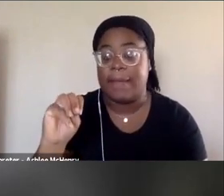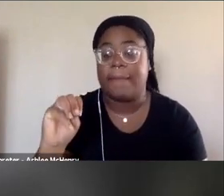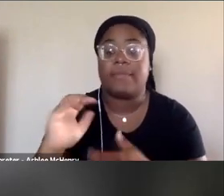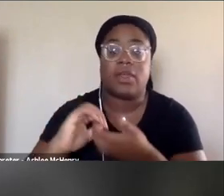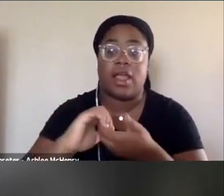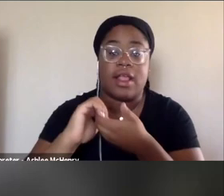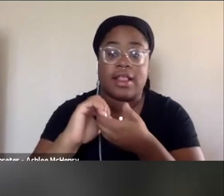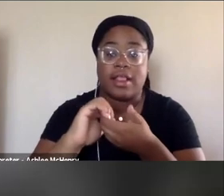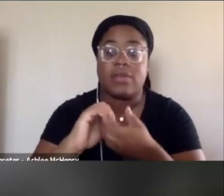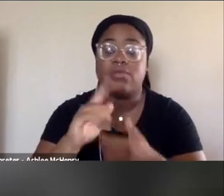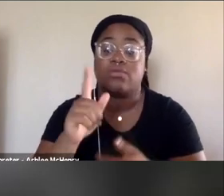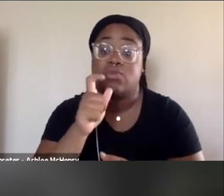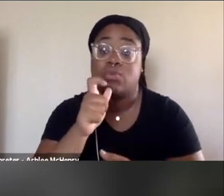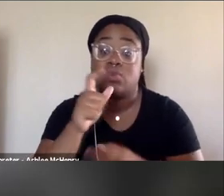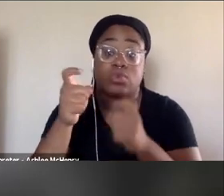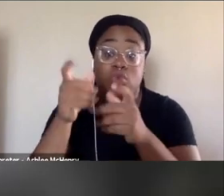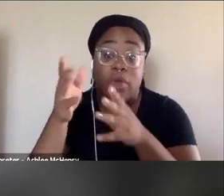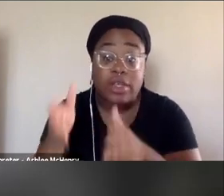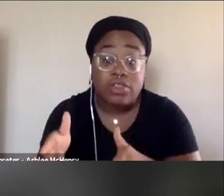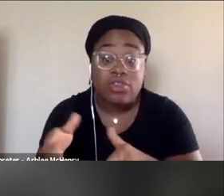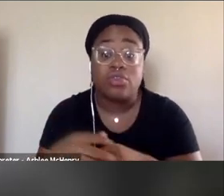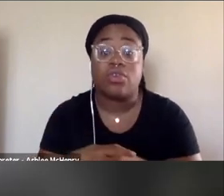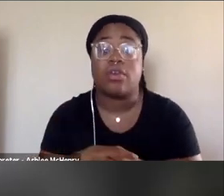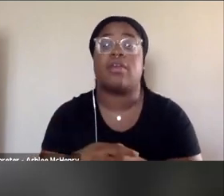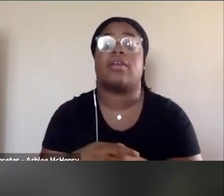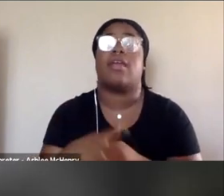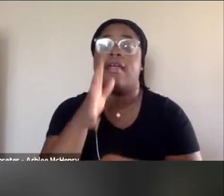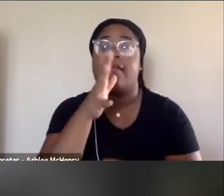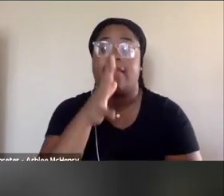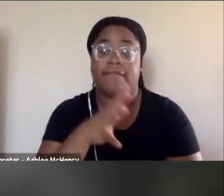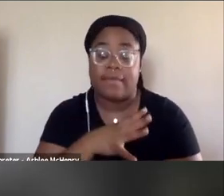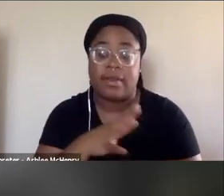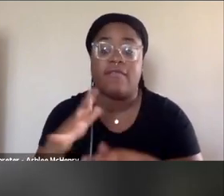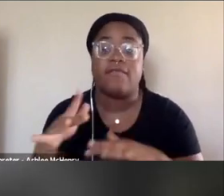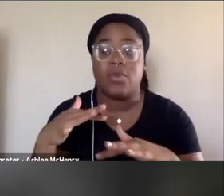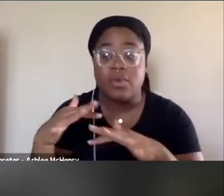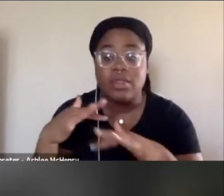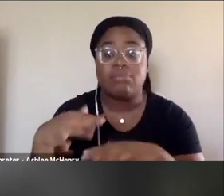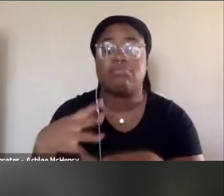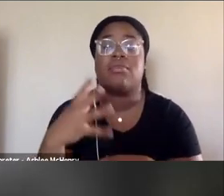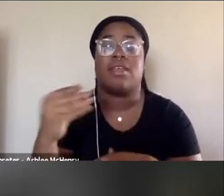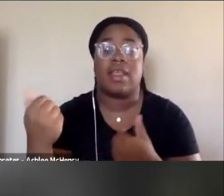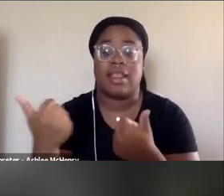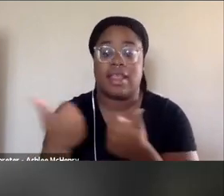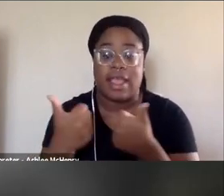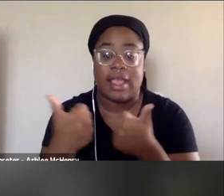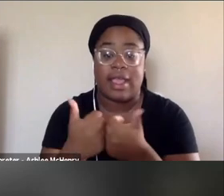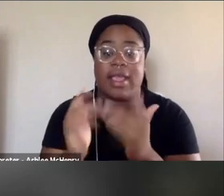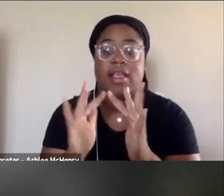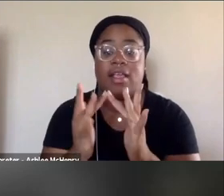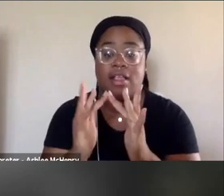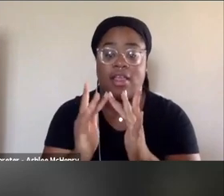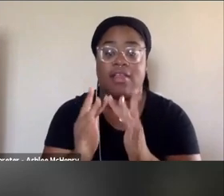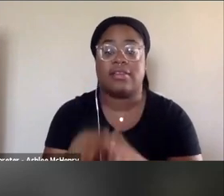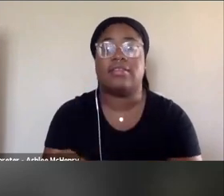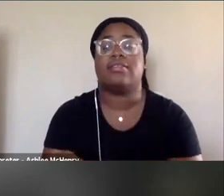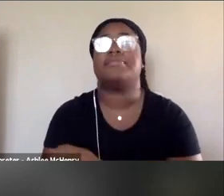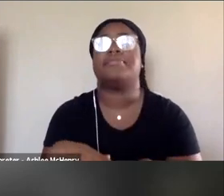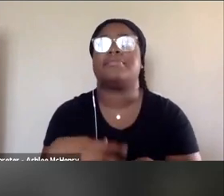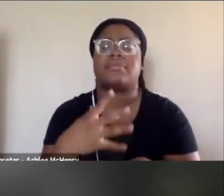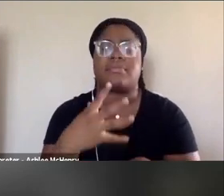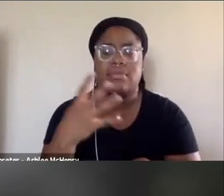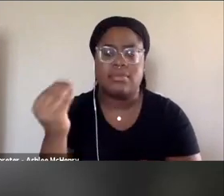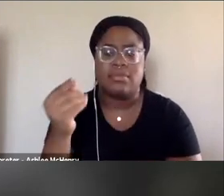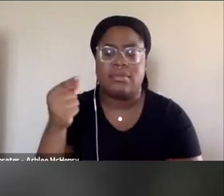is the executive director of Feminist Frequency and the games and online harassment highlight. And